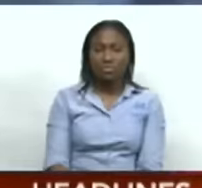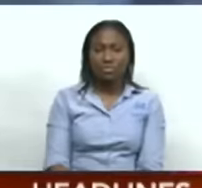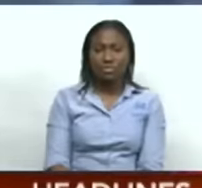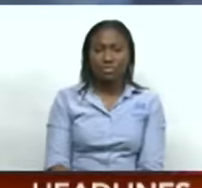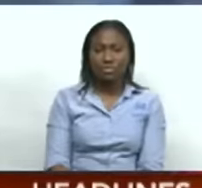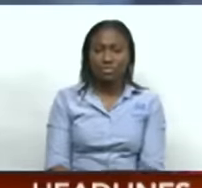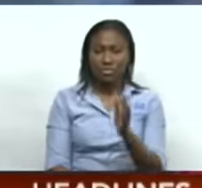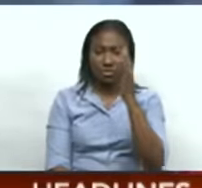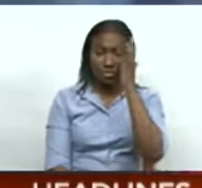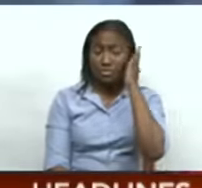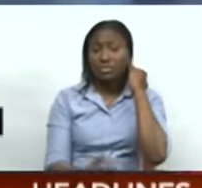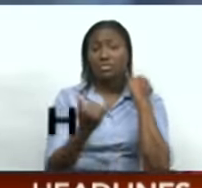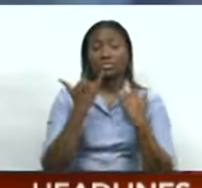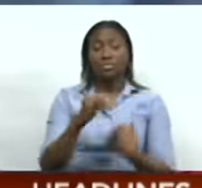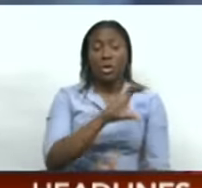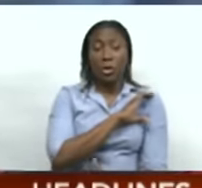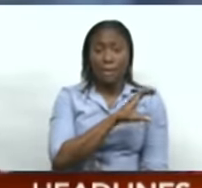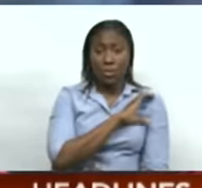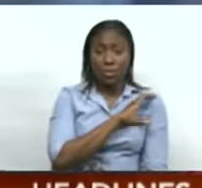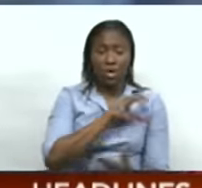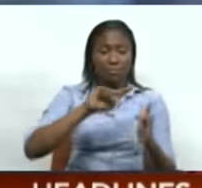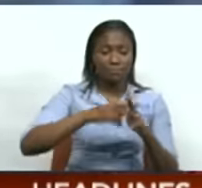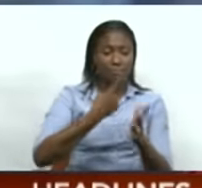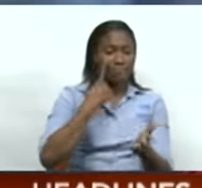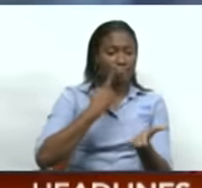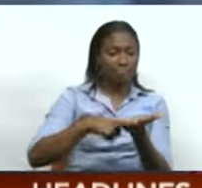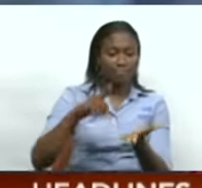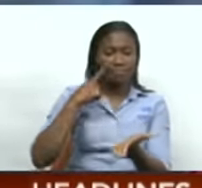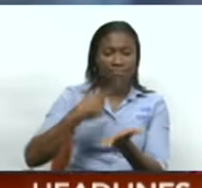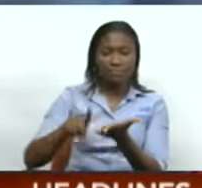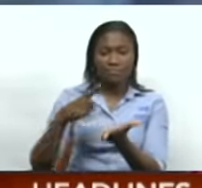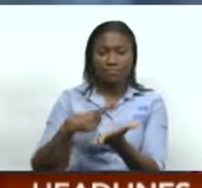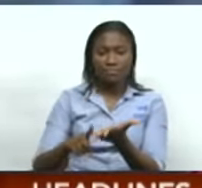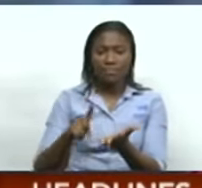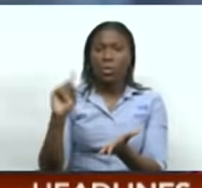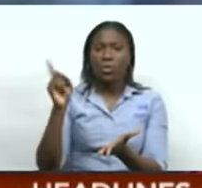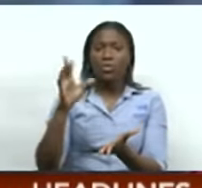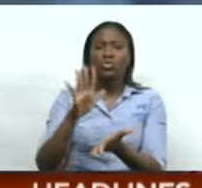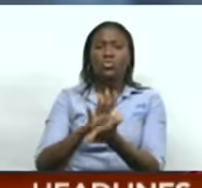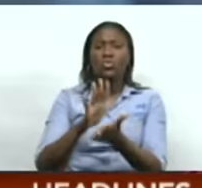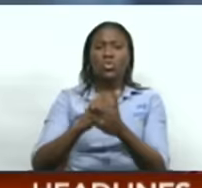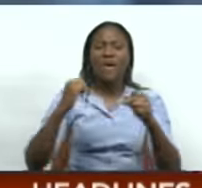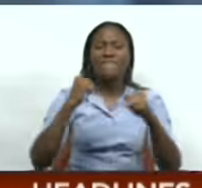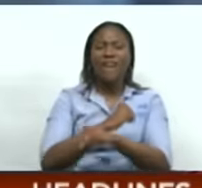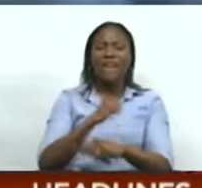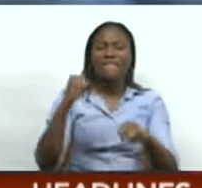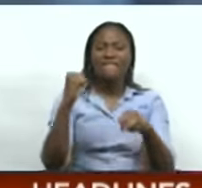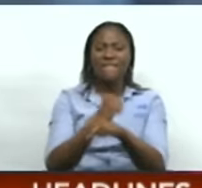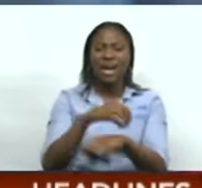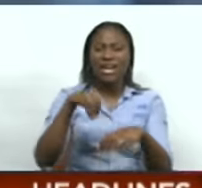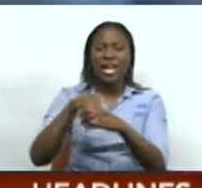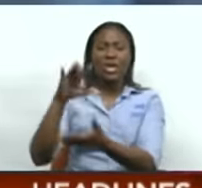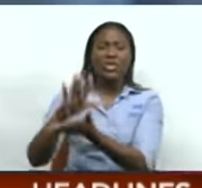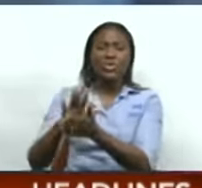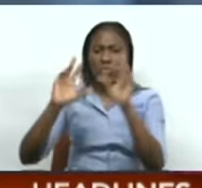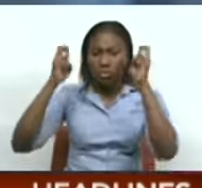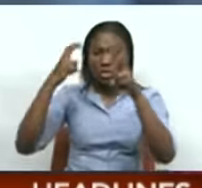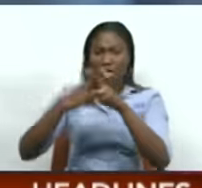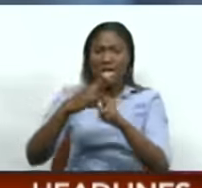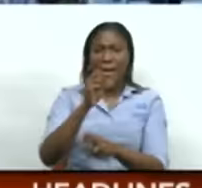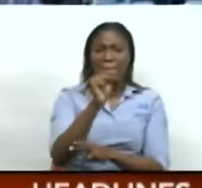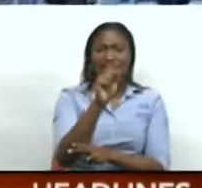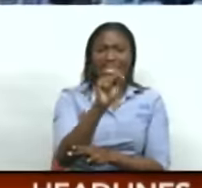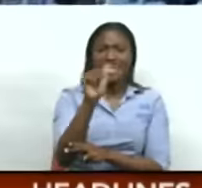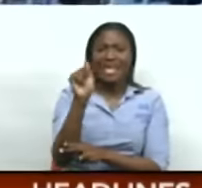Now to this. Police have launched an investigation into a school fight at St. Anthony's College that left at least one student injured.